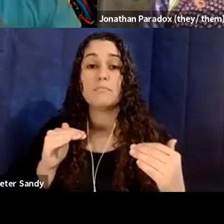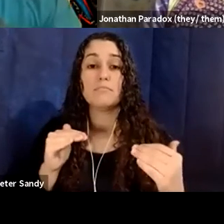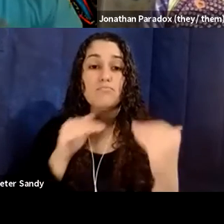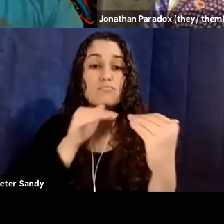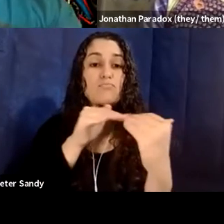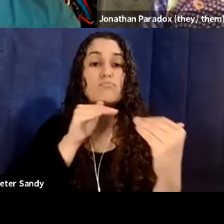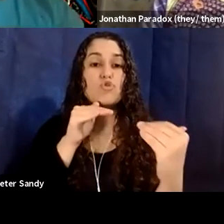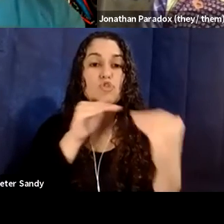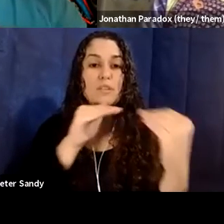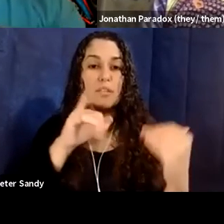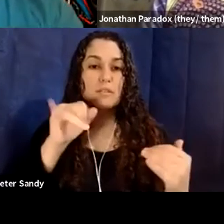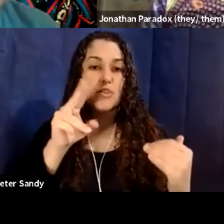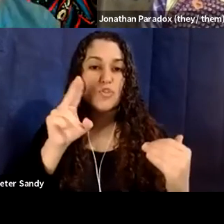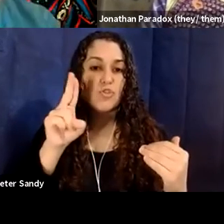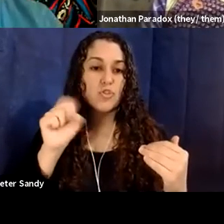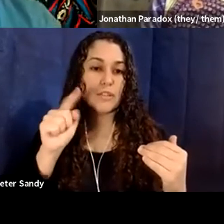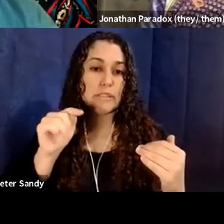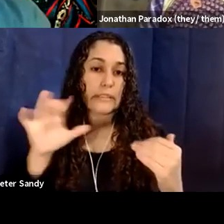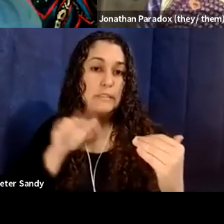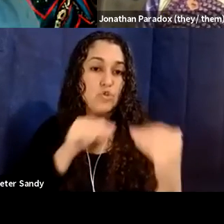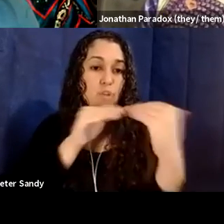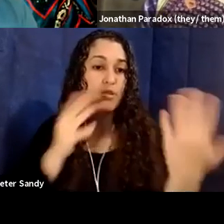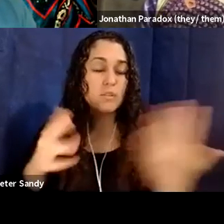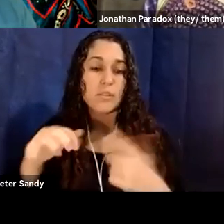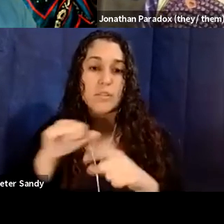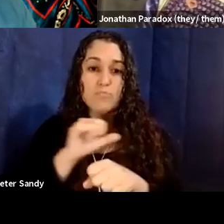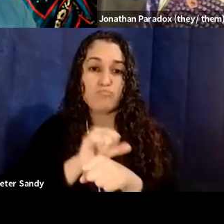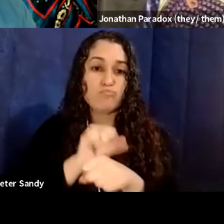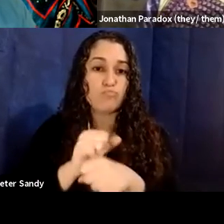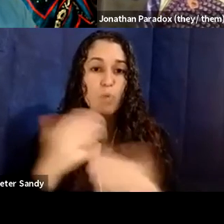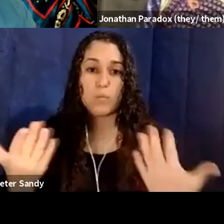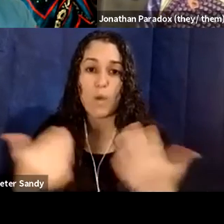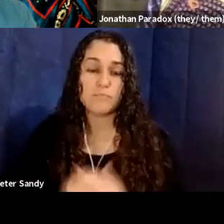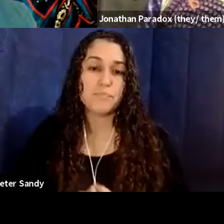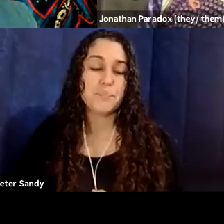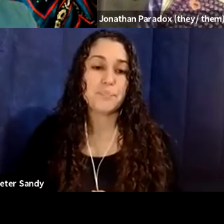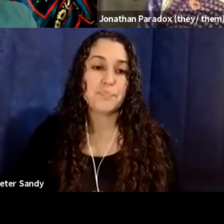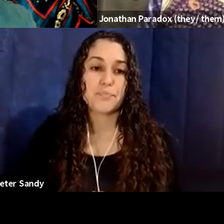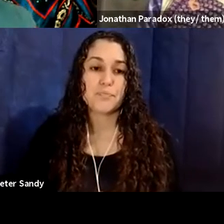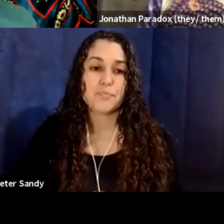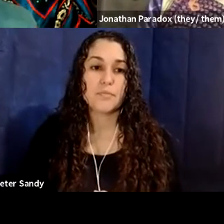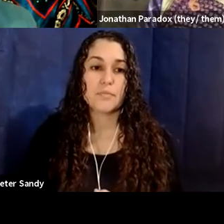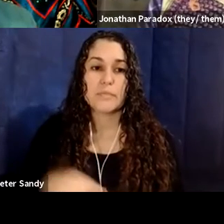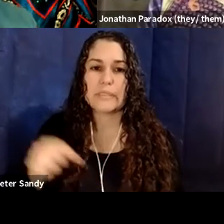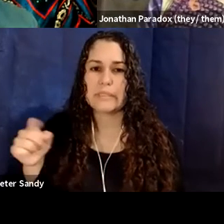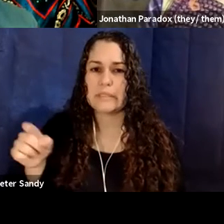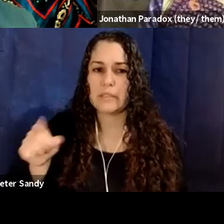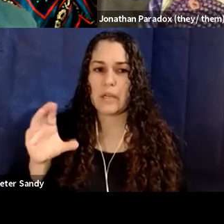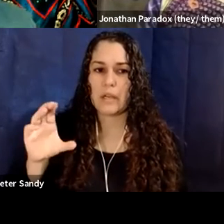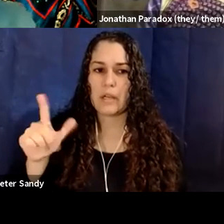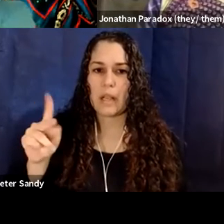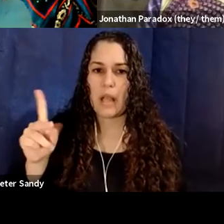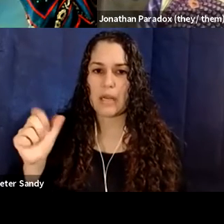Um, I, I also, uh, was, uh, from what Claudia was saying, I also feel like,